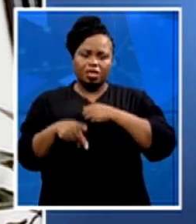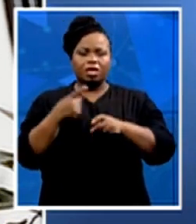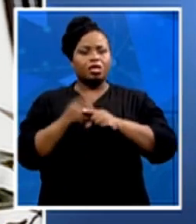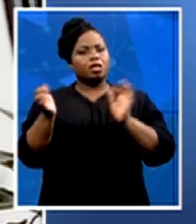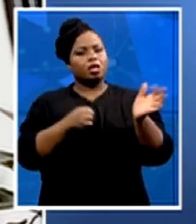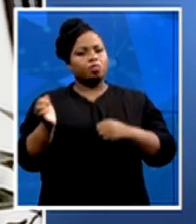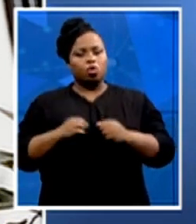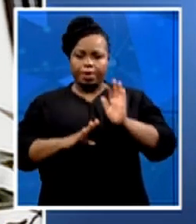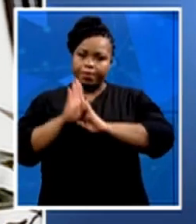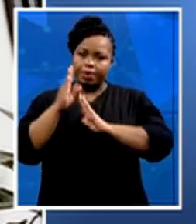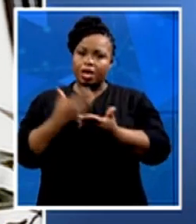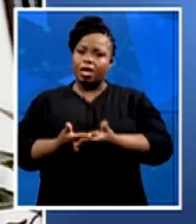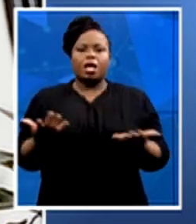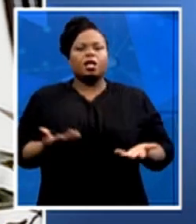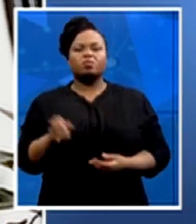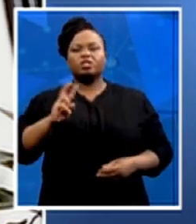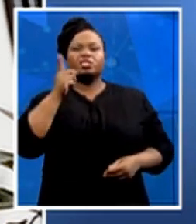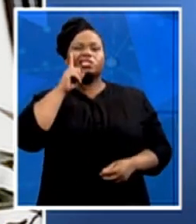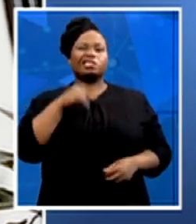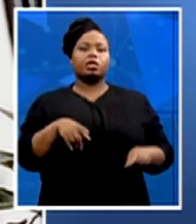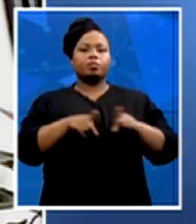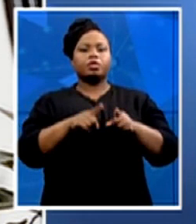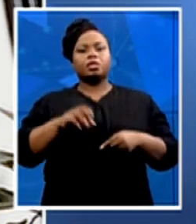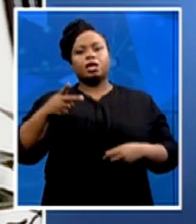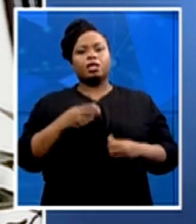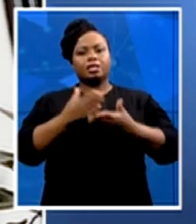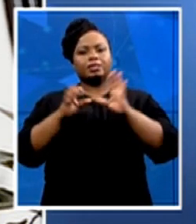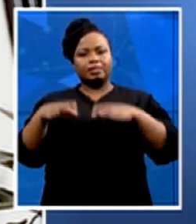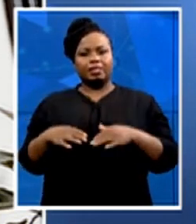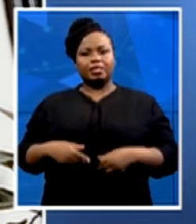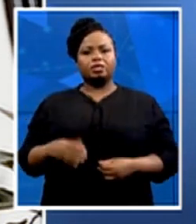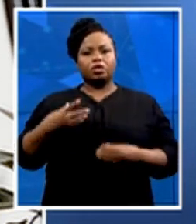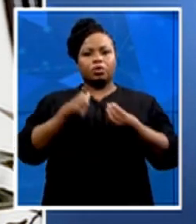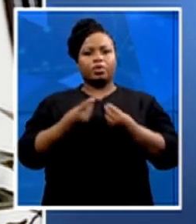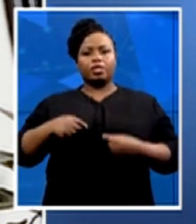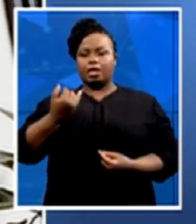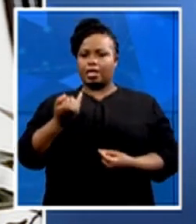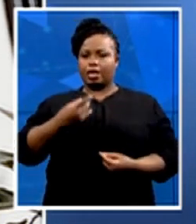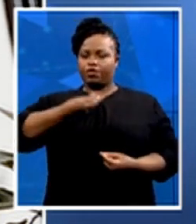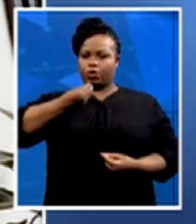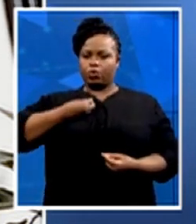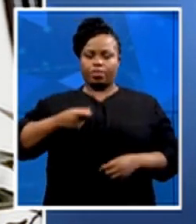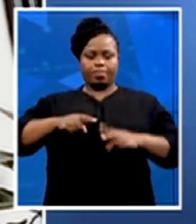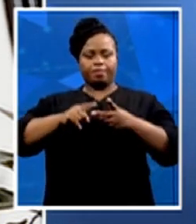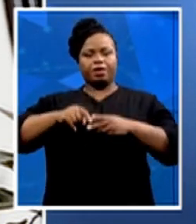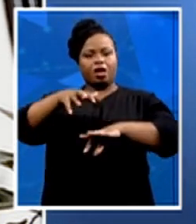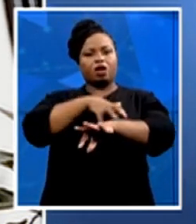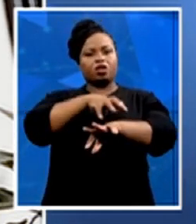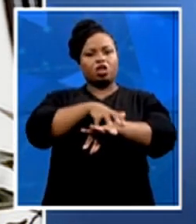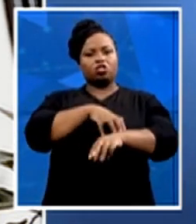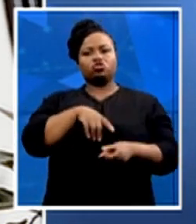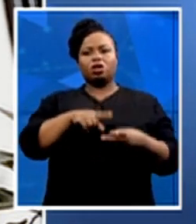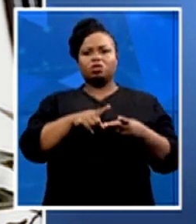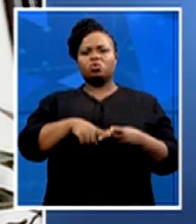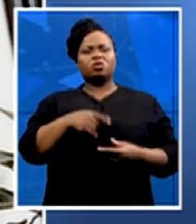sectors that will be speaking to our generation, the production of hemp, agriculture. How are we intensively and deliberately getting